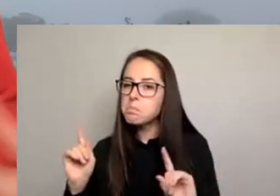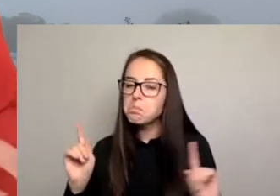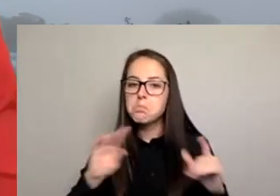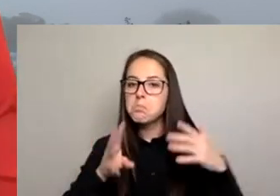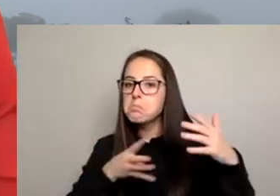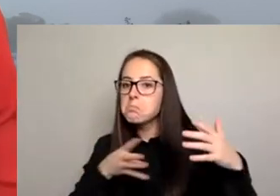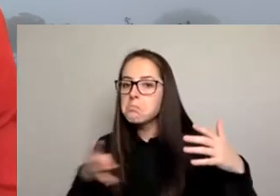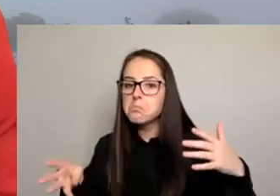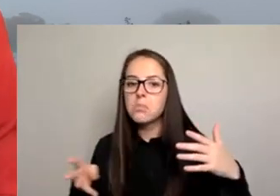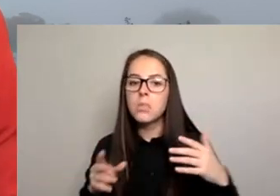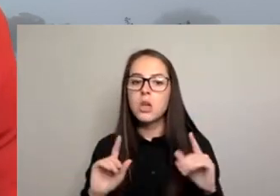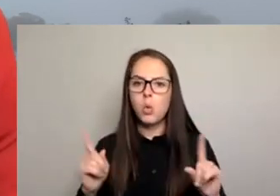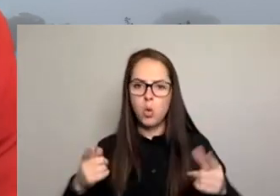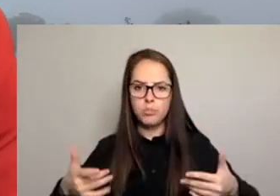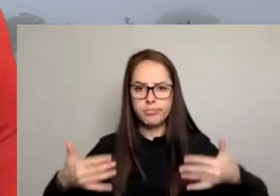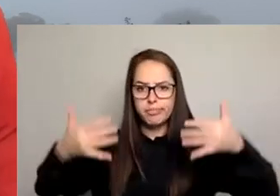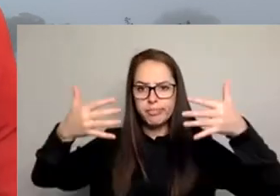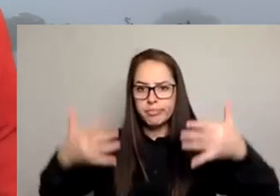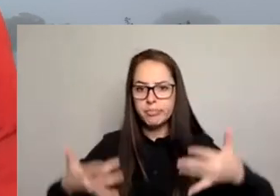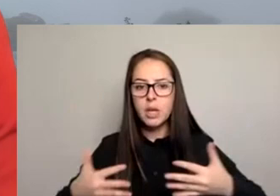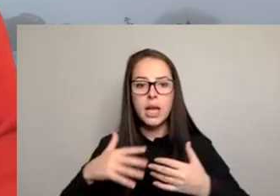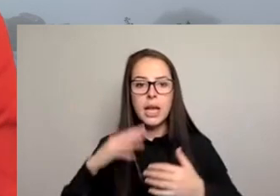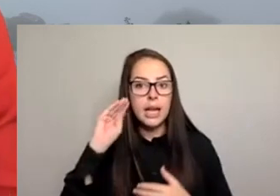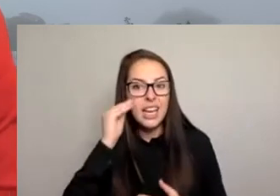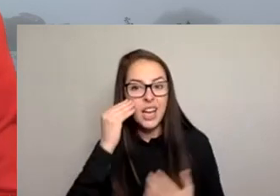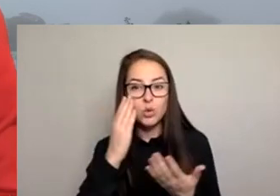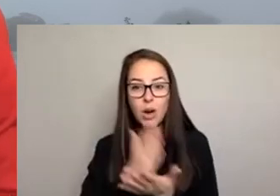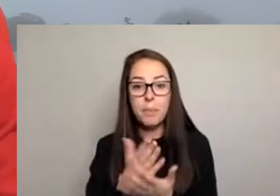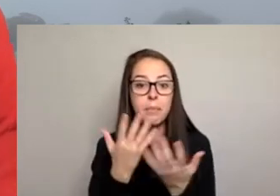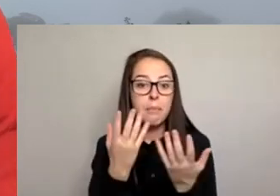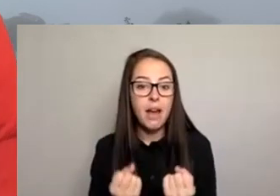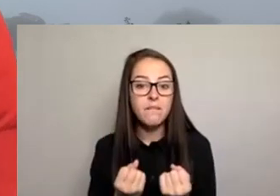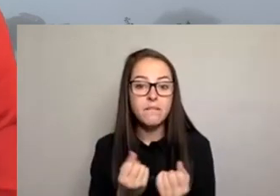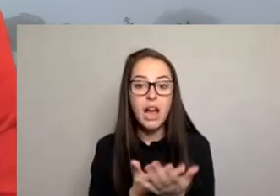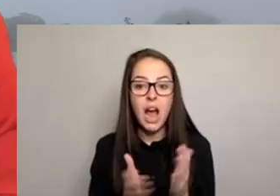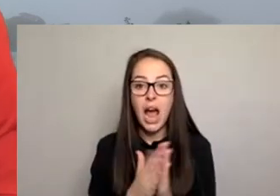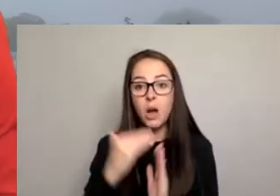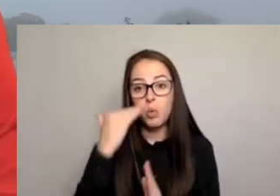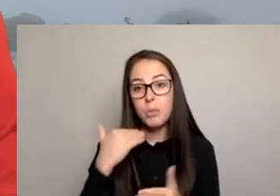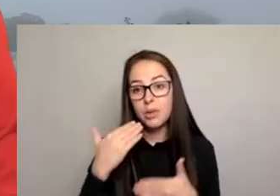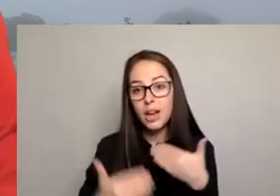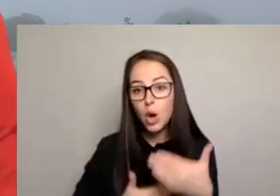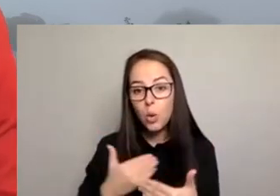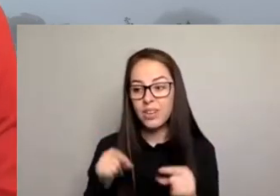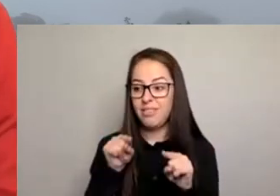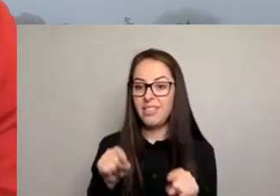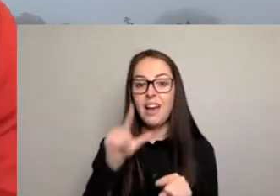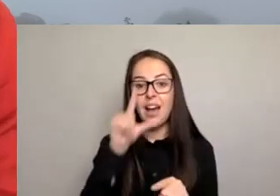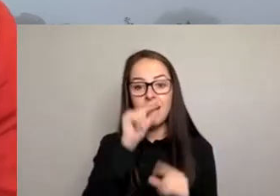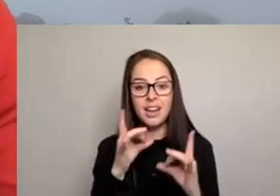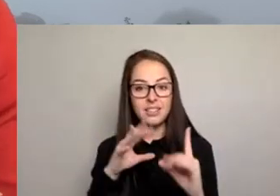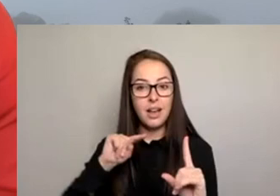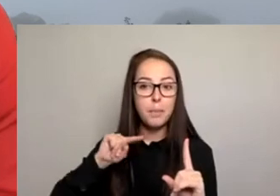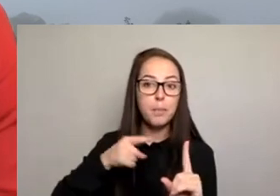the council actually holds around how women are going. That can become a starting point for putting the